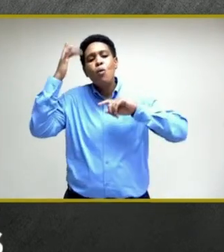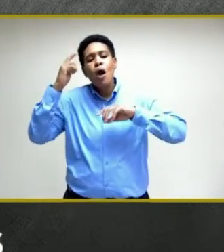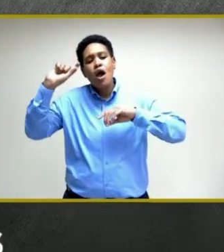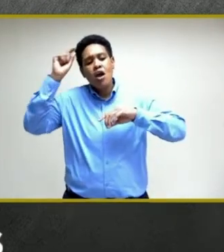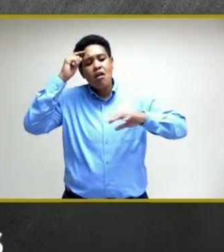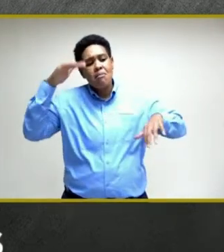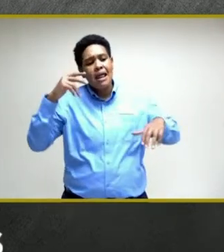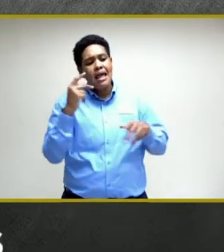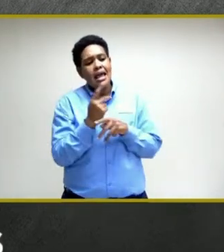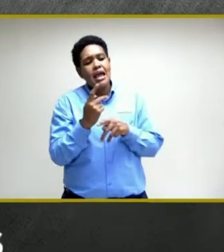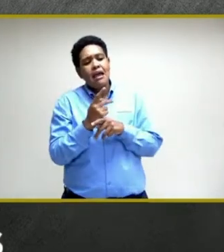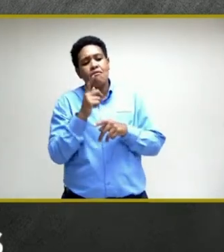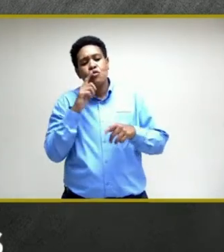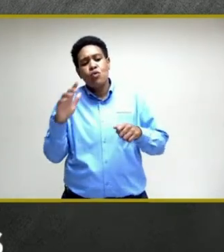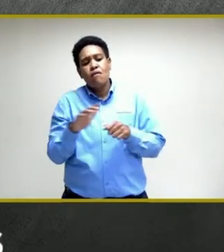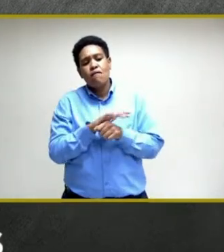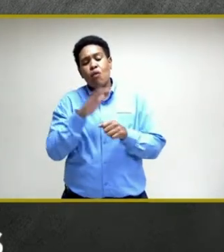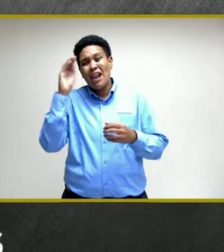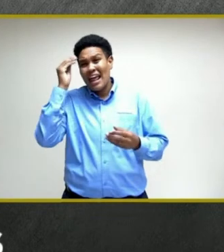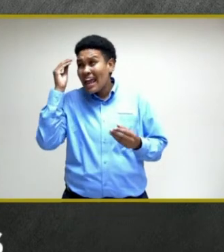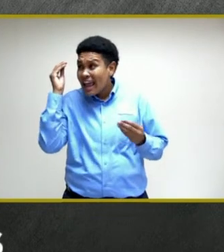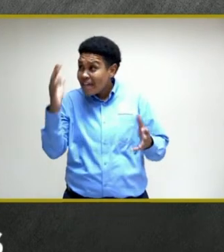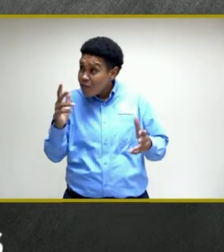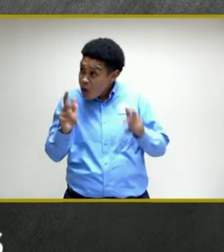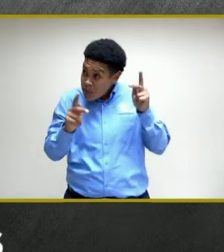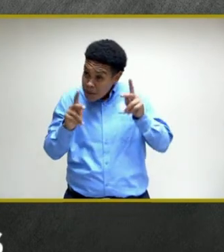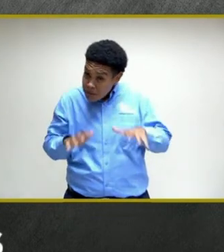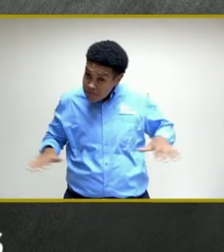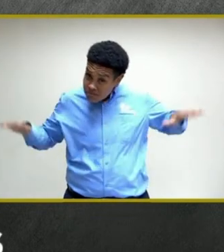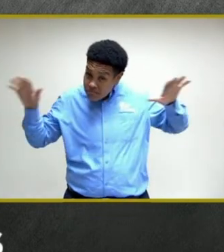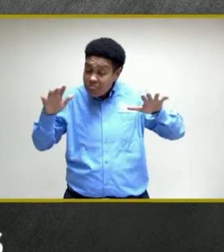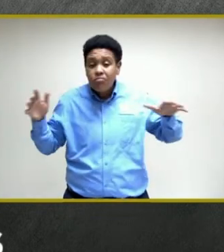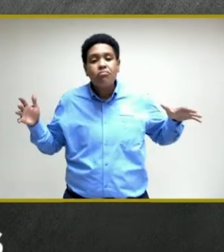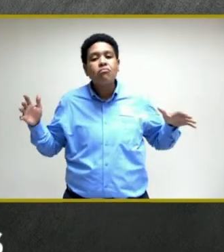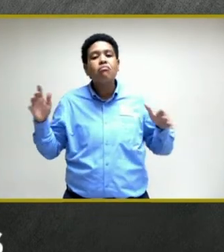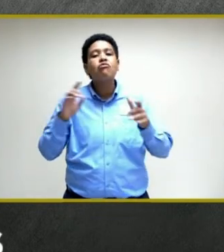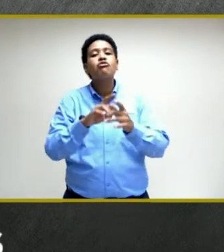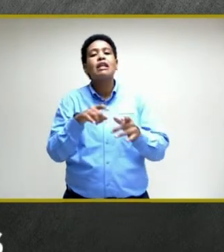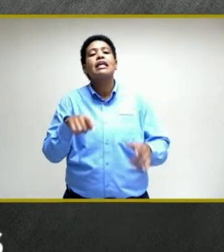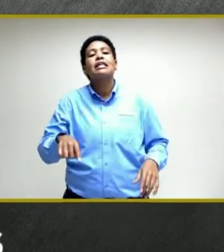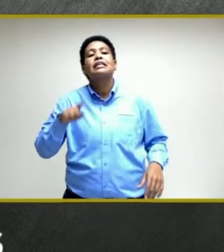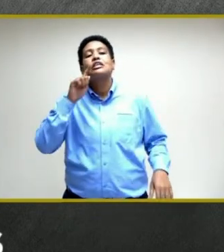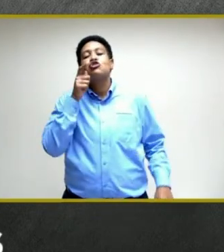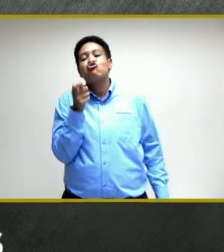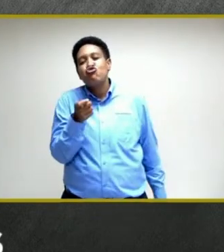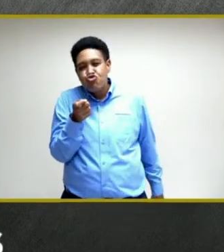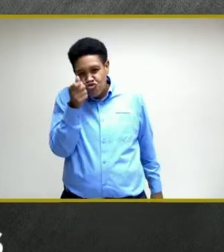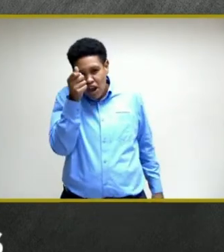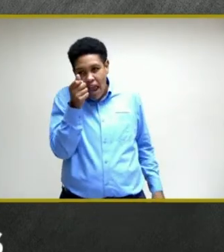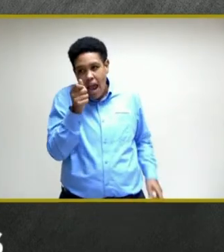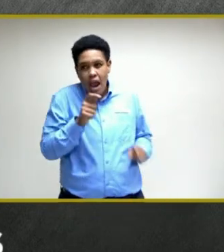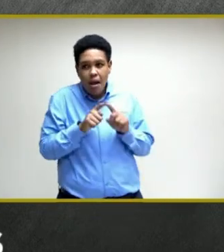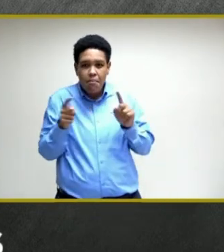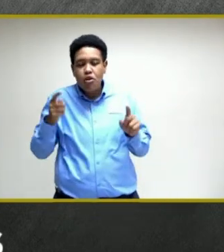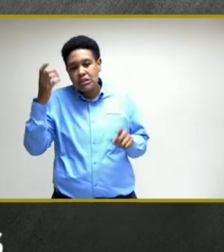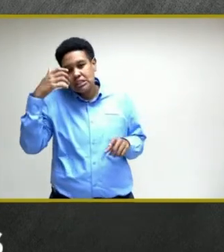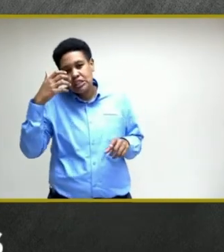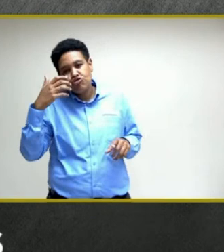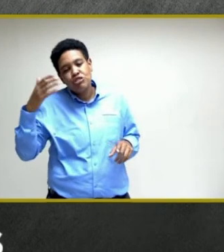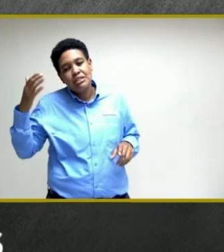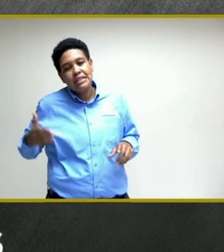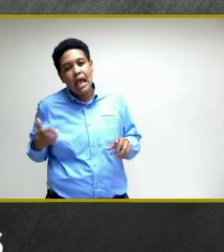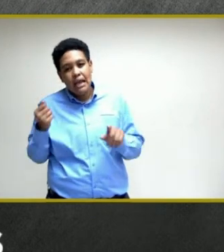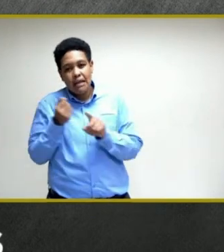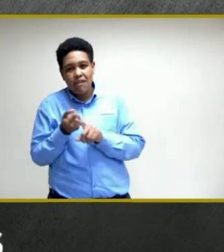to fully inform the population about these very rare but serious side